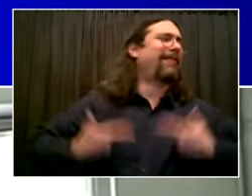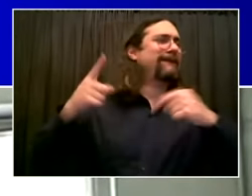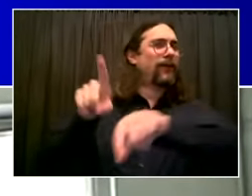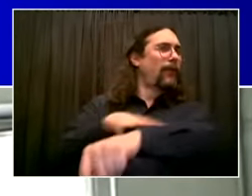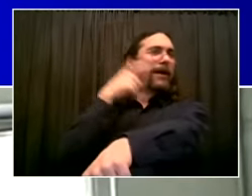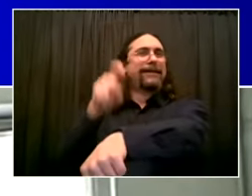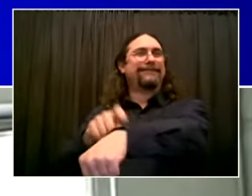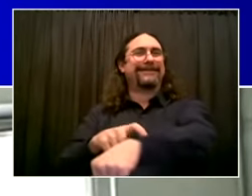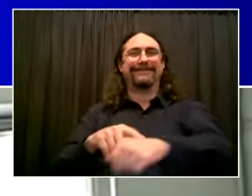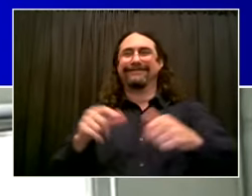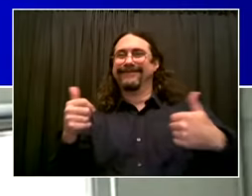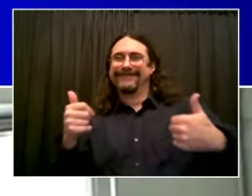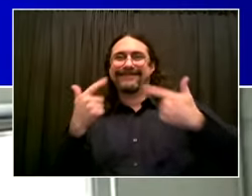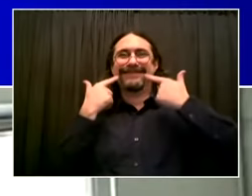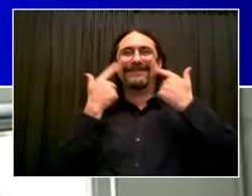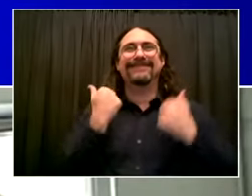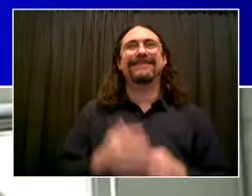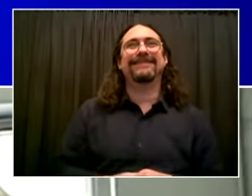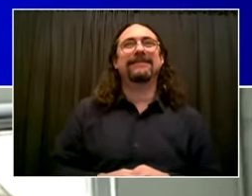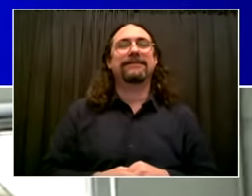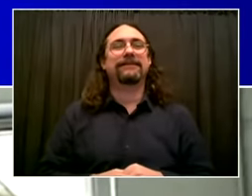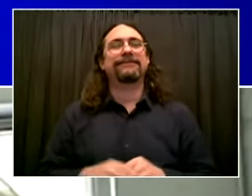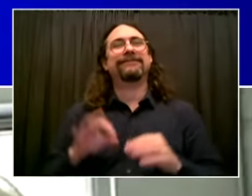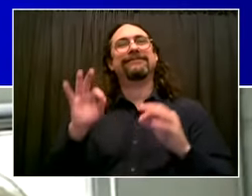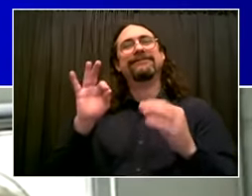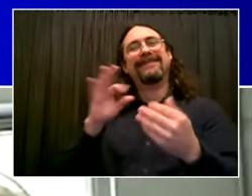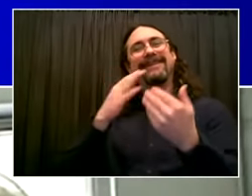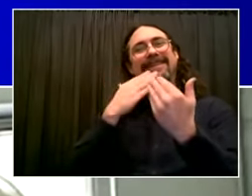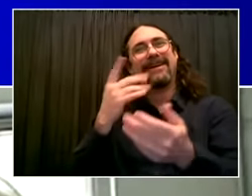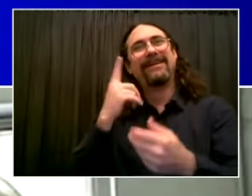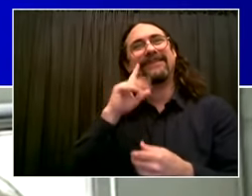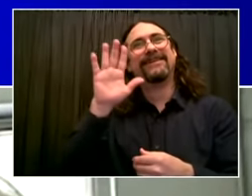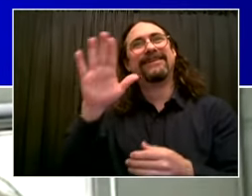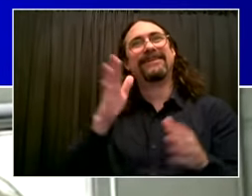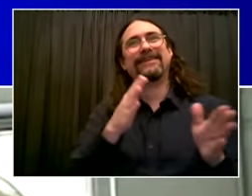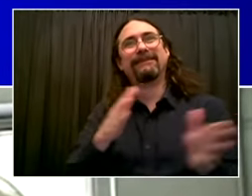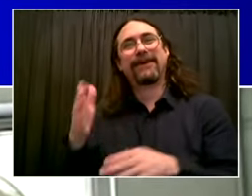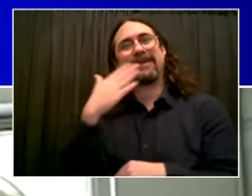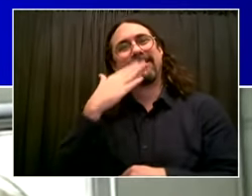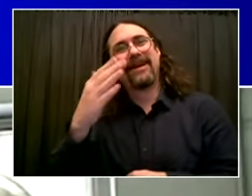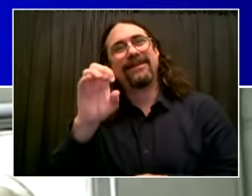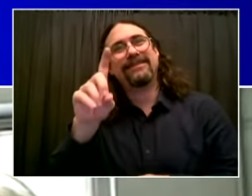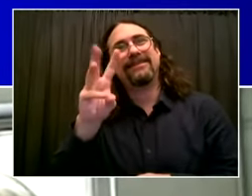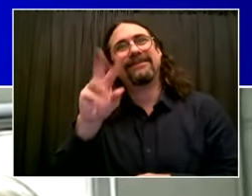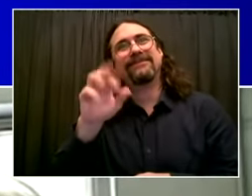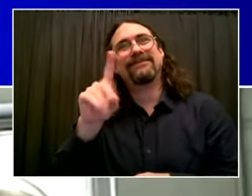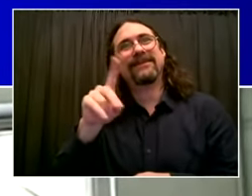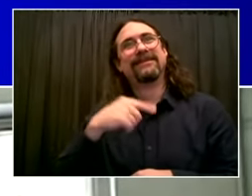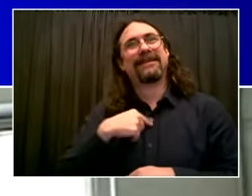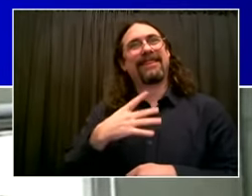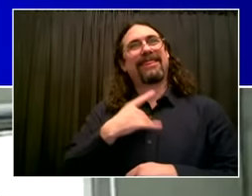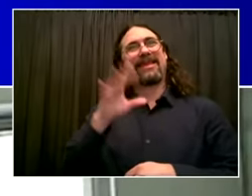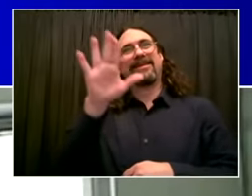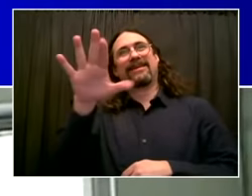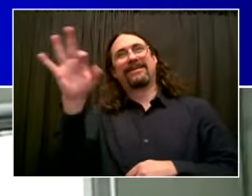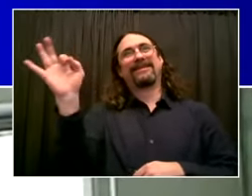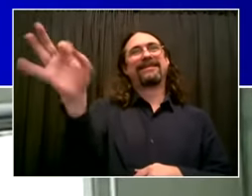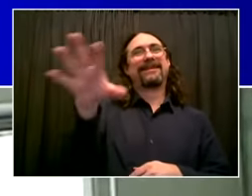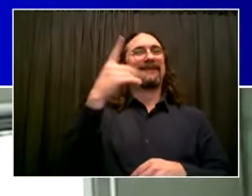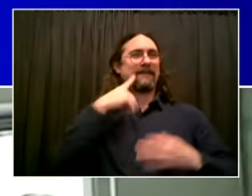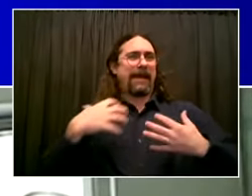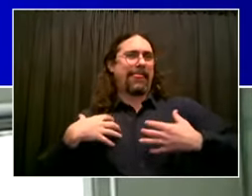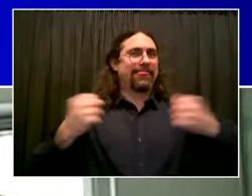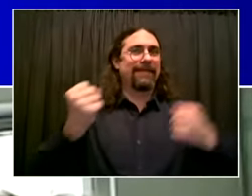Hunts Point. Thank you. Thank you very much, Edward. I liked you putting the plug there for good nutrition. That was really good to end.